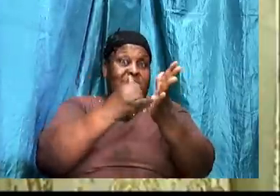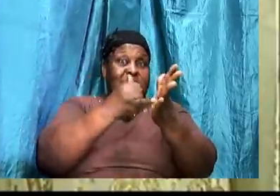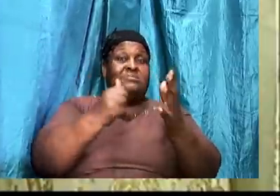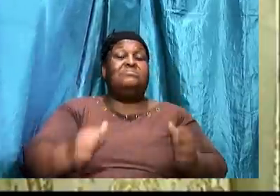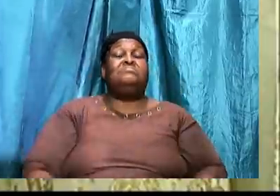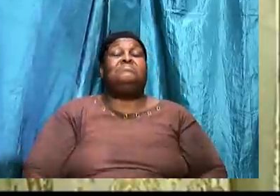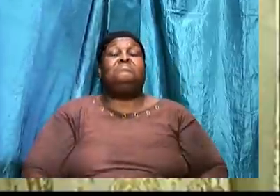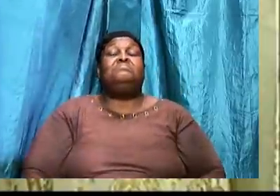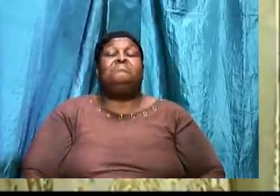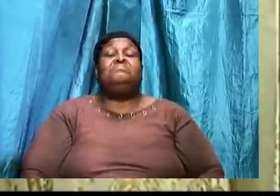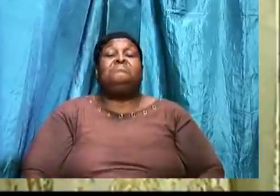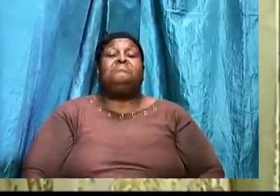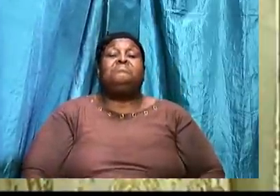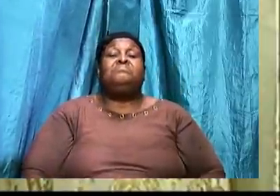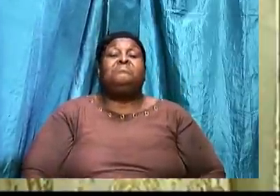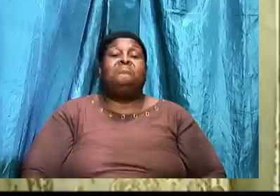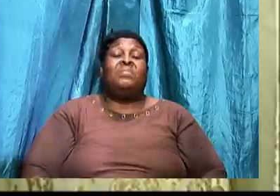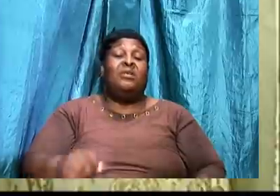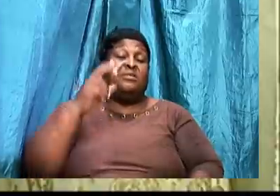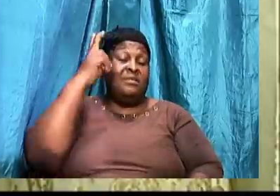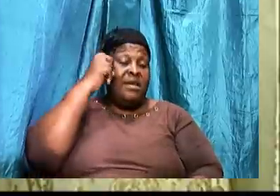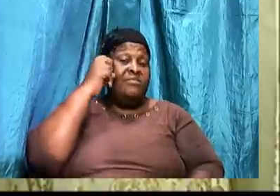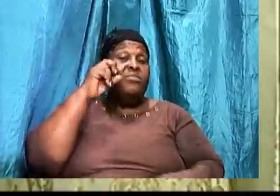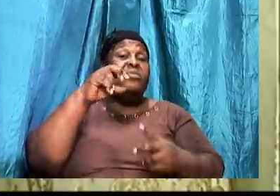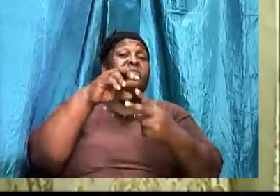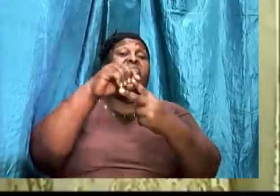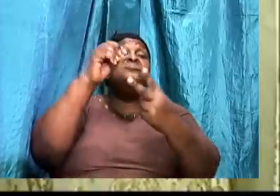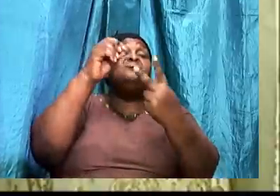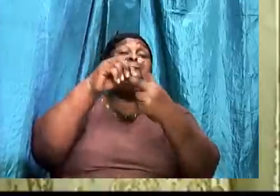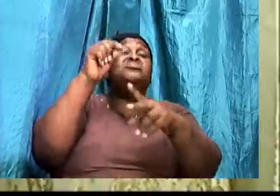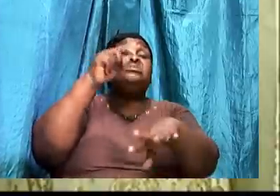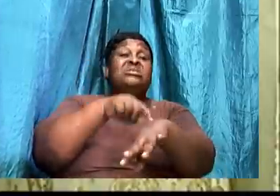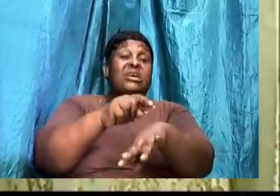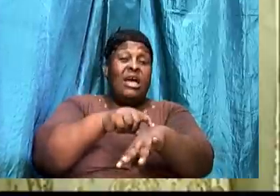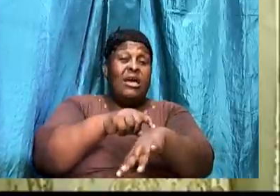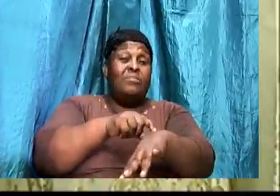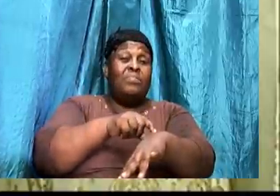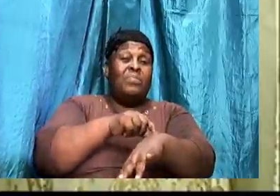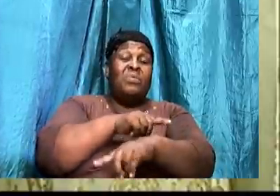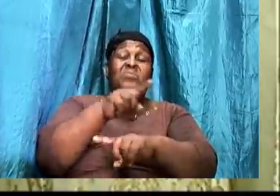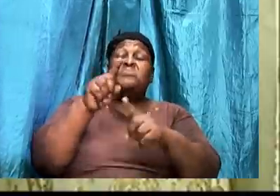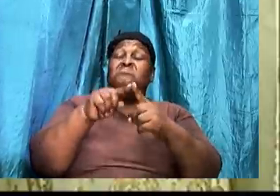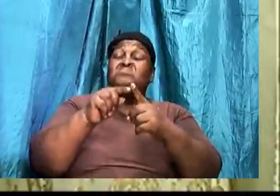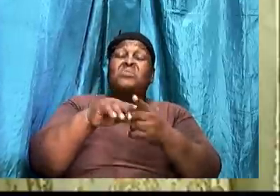The devil will choose a time. When we are physically weak.